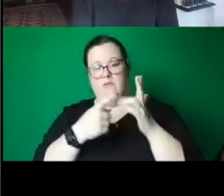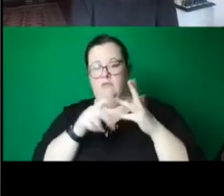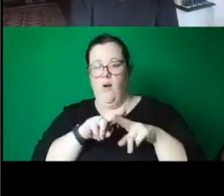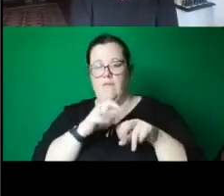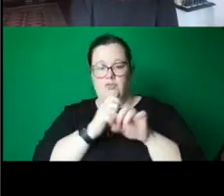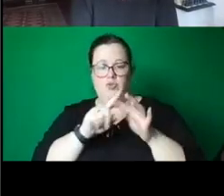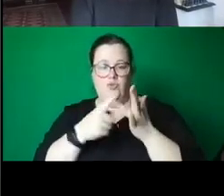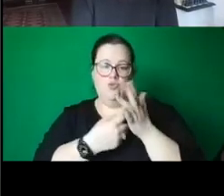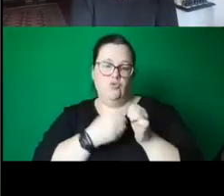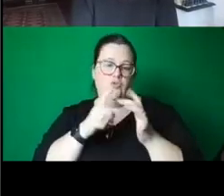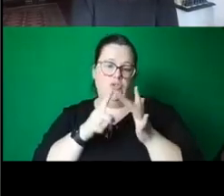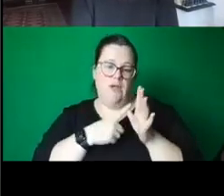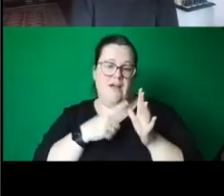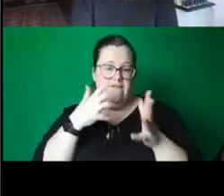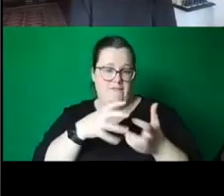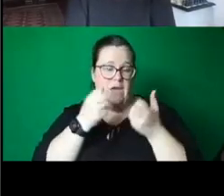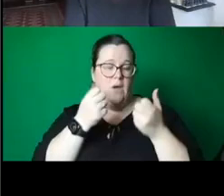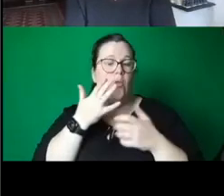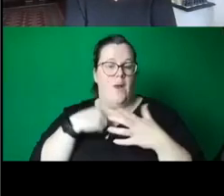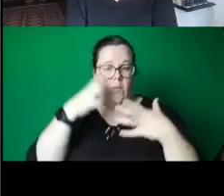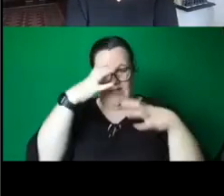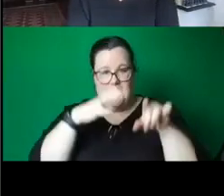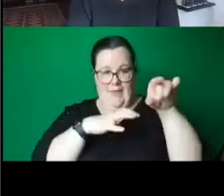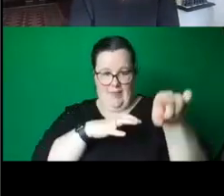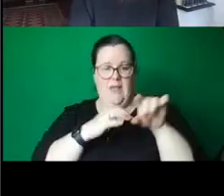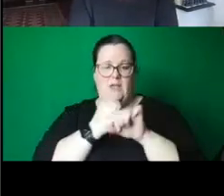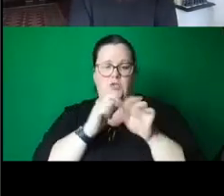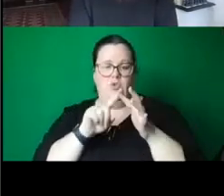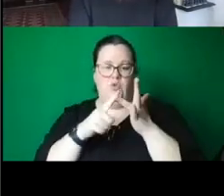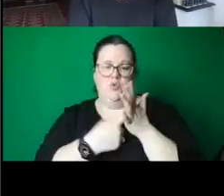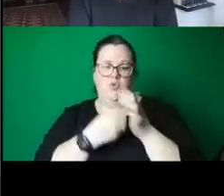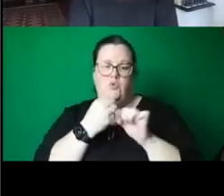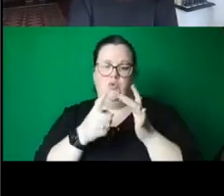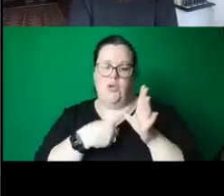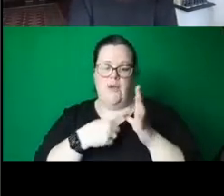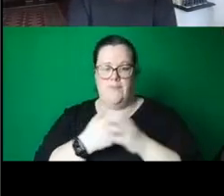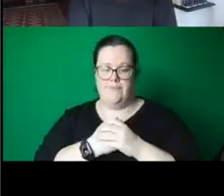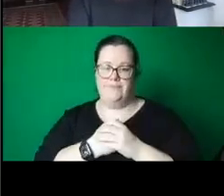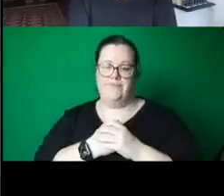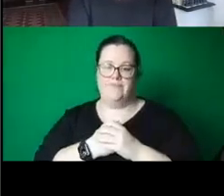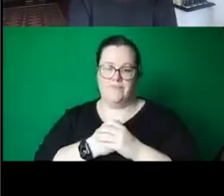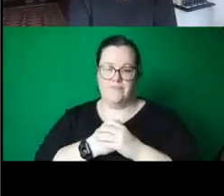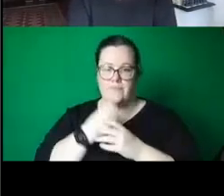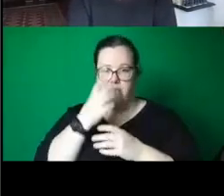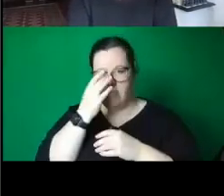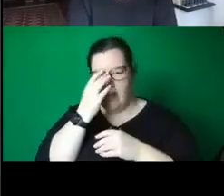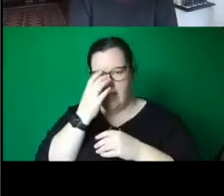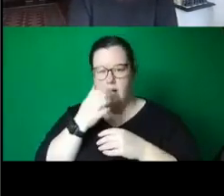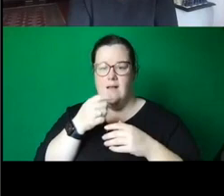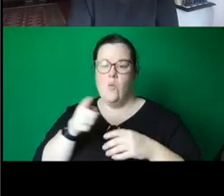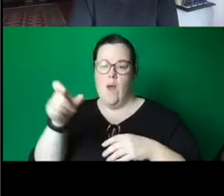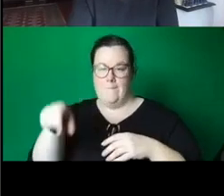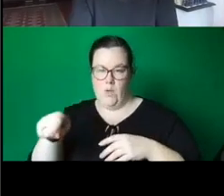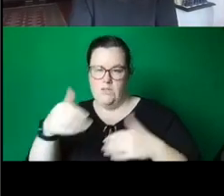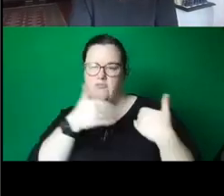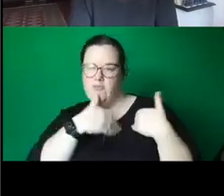The story goes that Valentin Toporidza himself as a young sculptor, sculpture student was tasked to dismantle this monument of